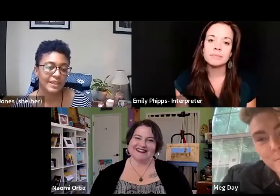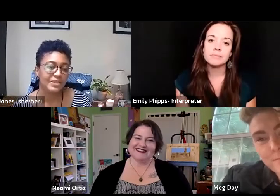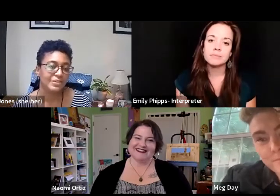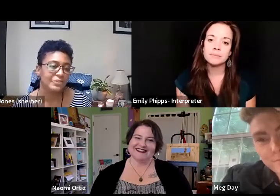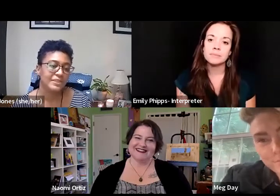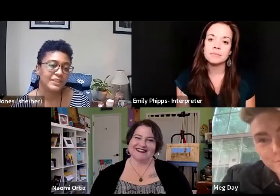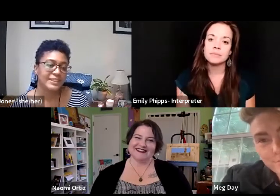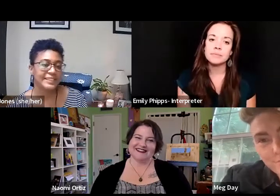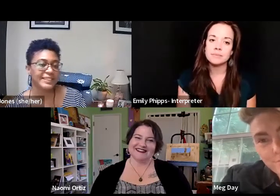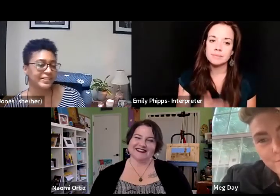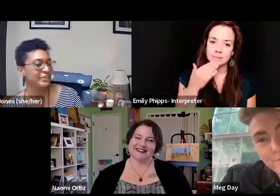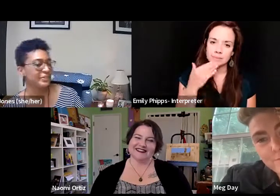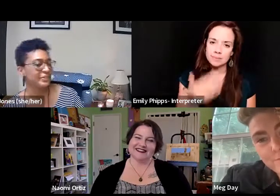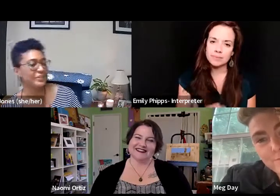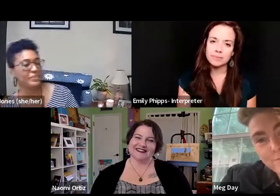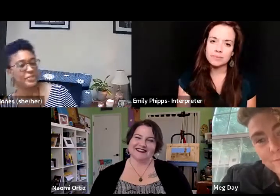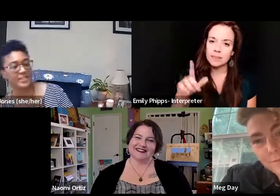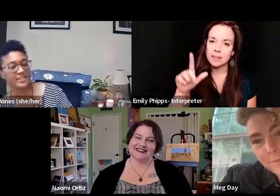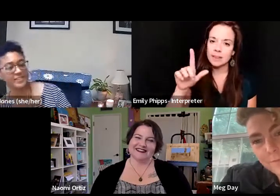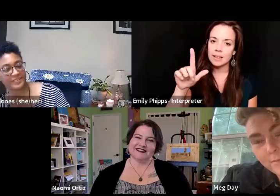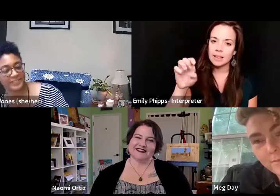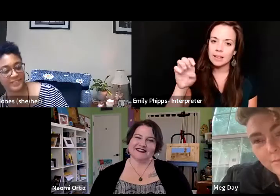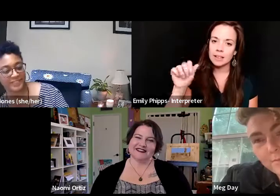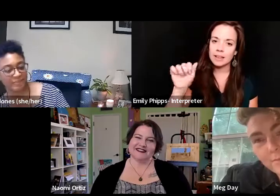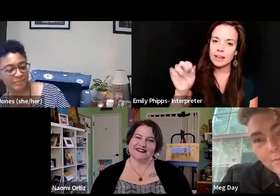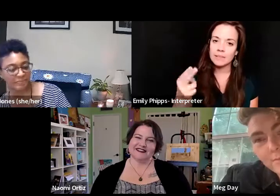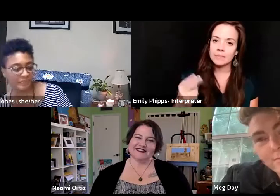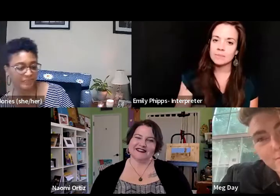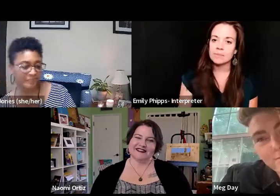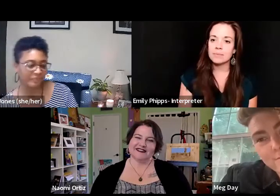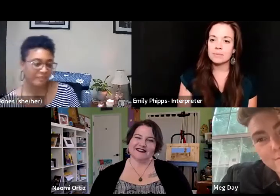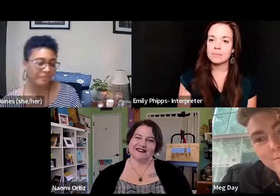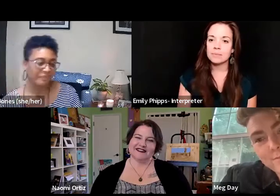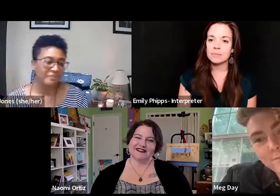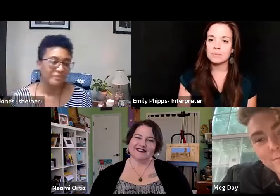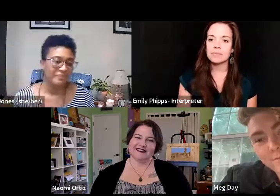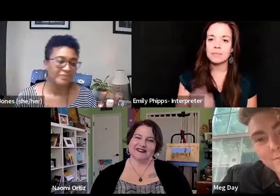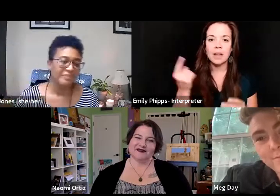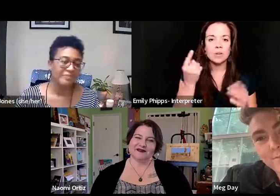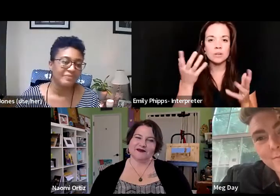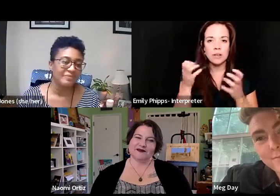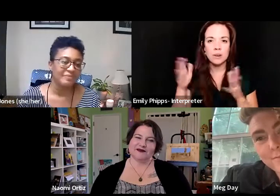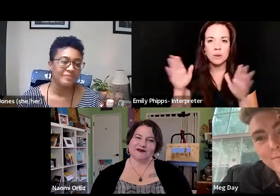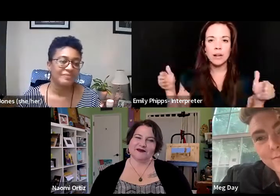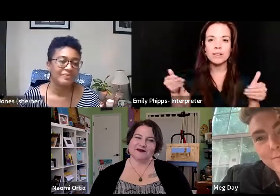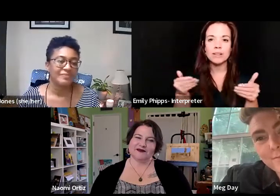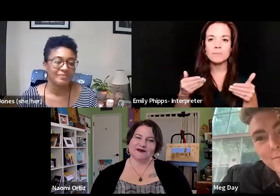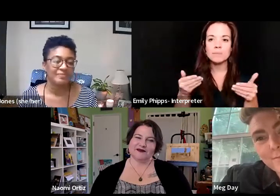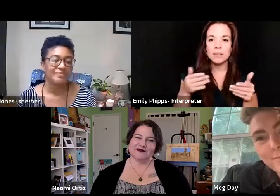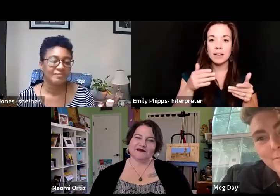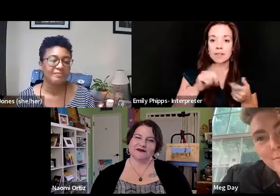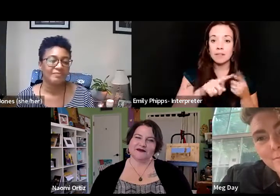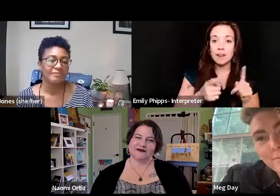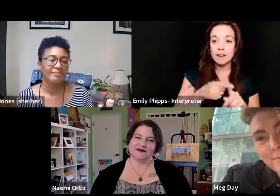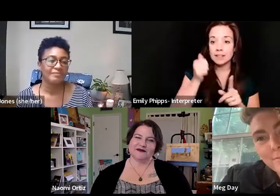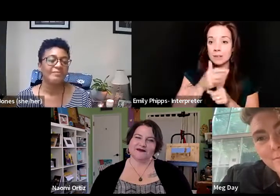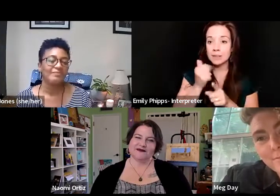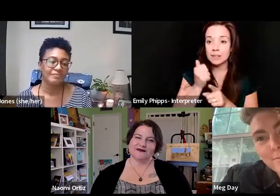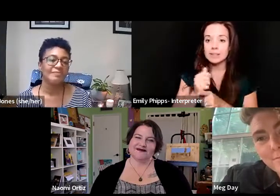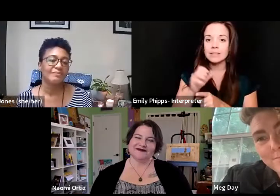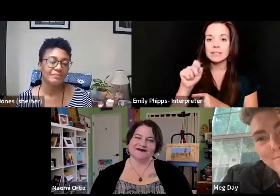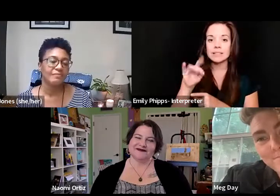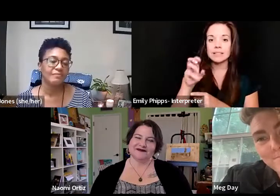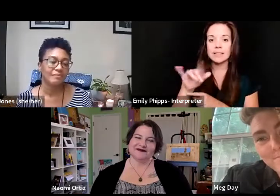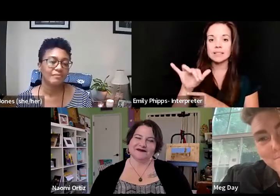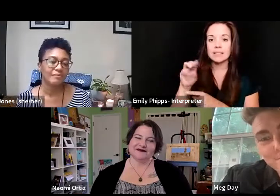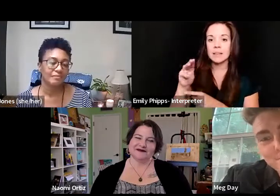Thank you. Leah, who would you like to say? Yeah, I always want to welcome in my friend, sibling and comrade Stacy Park Milburn, who